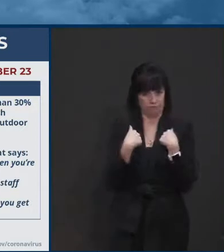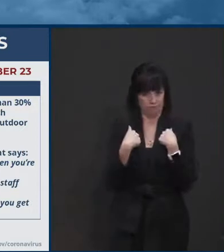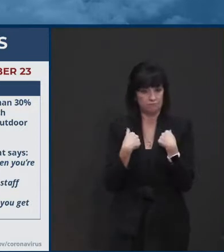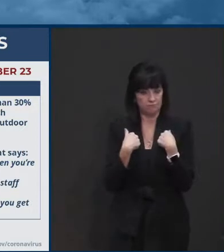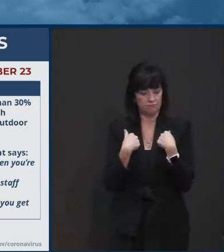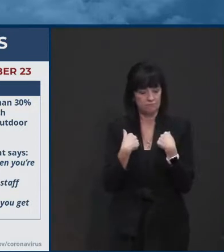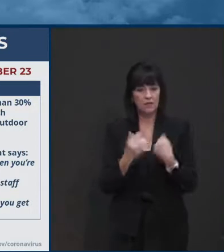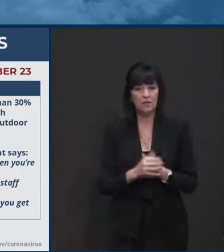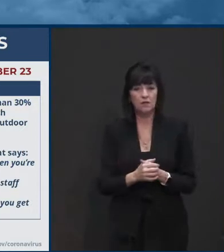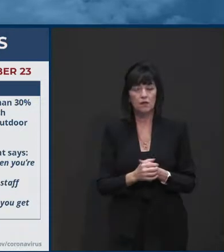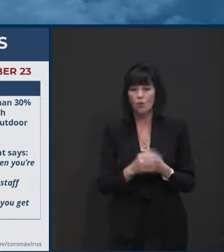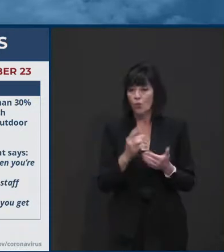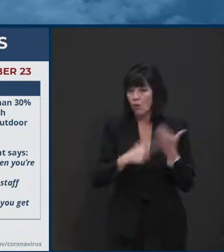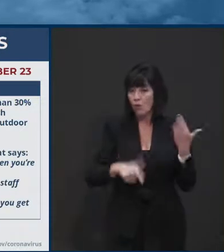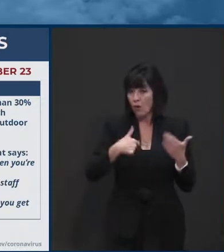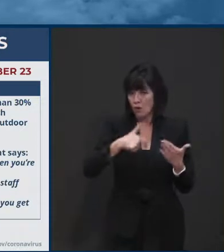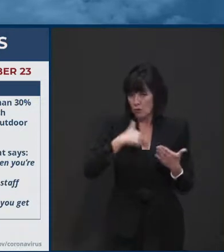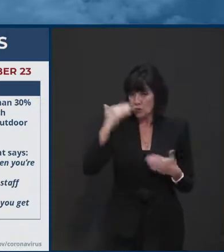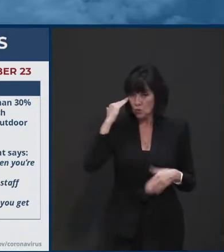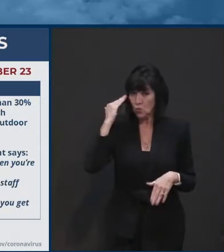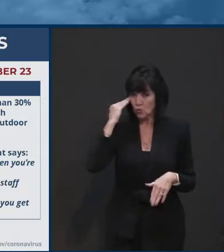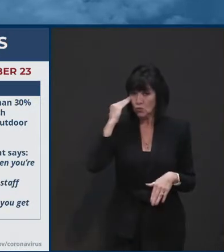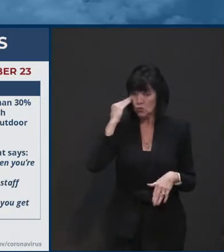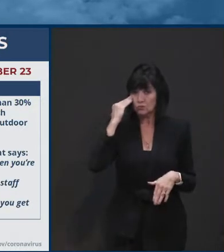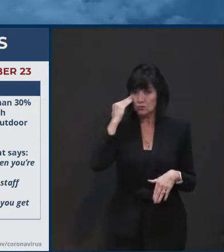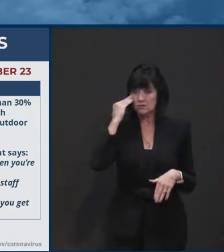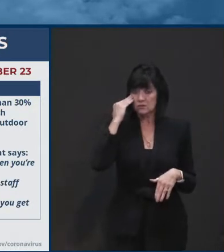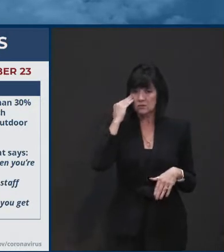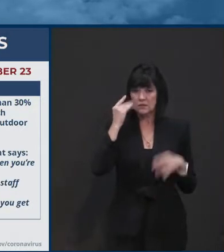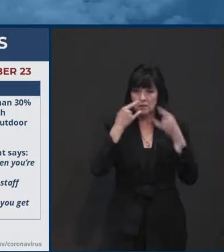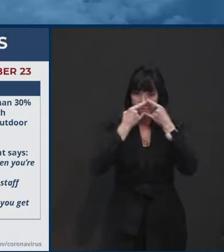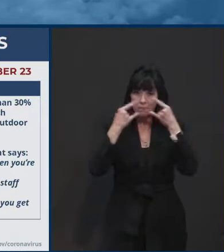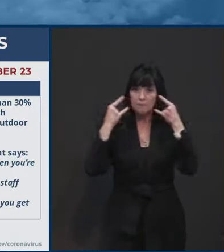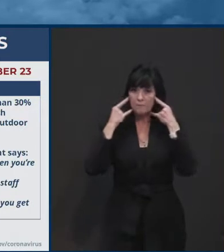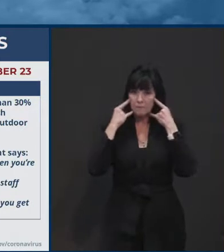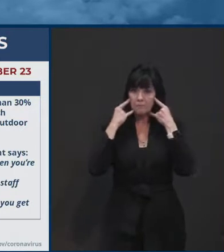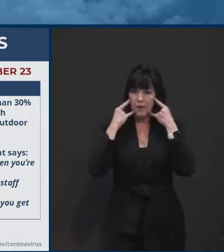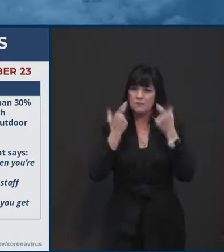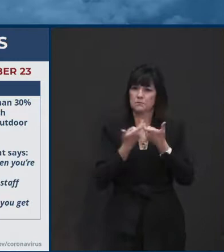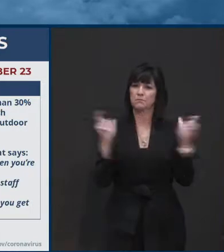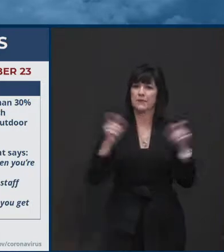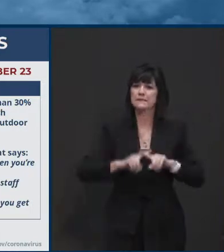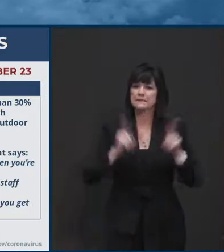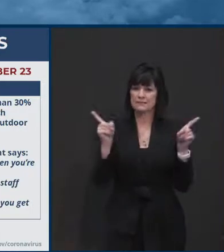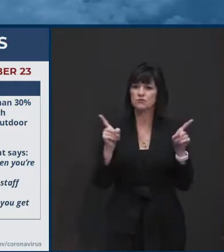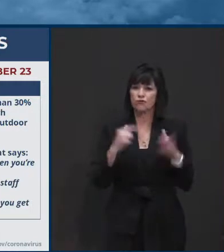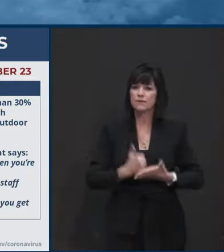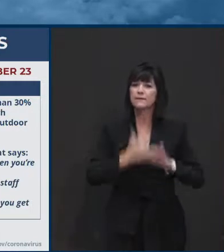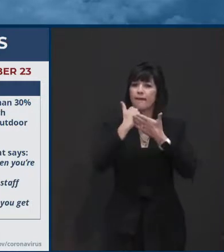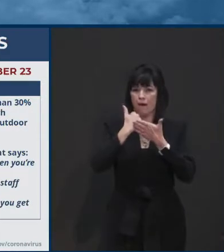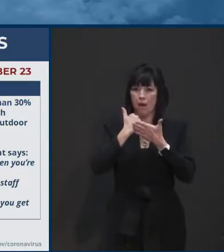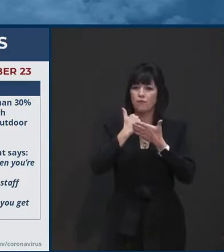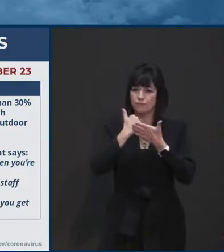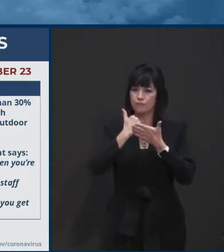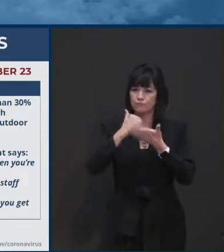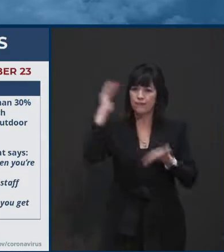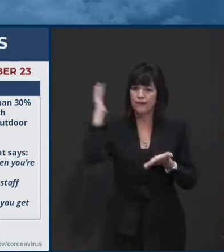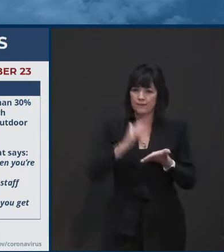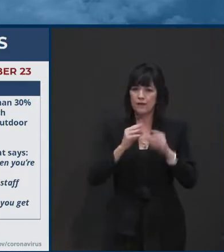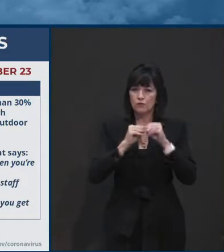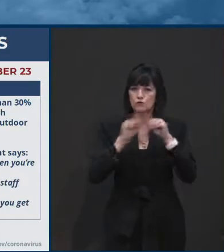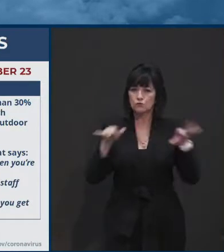definitively is that mask wearing makes a difference and makes a huge difference. And that's why